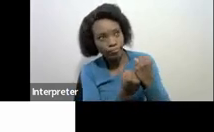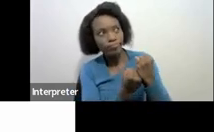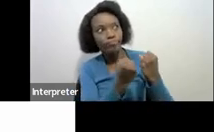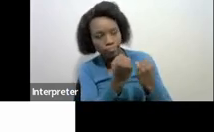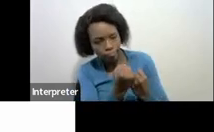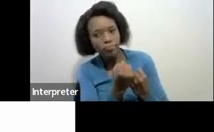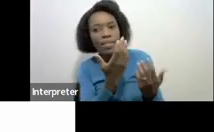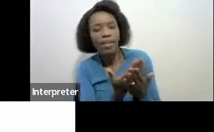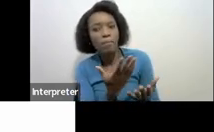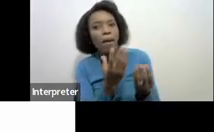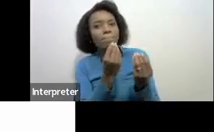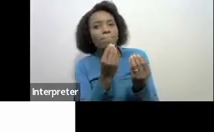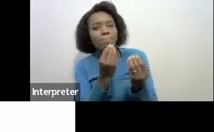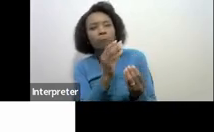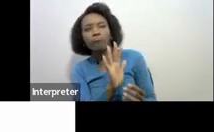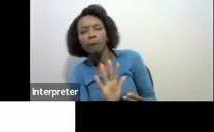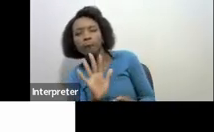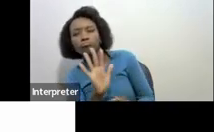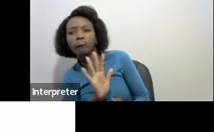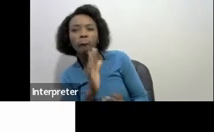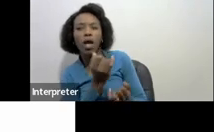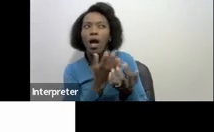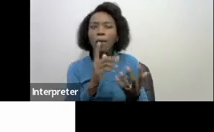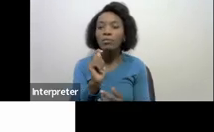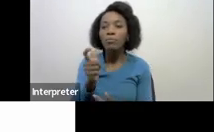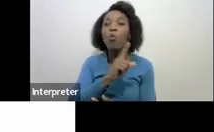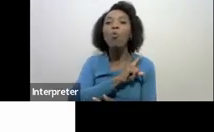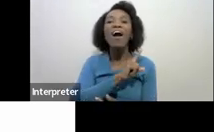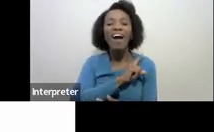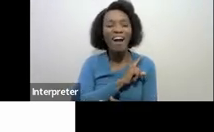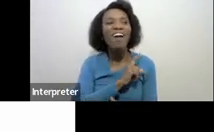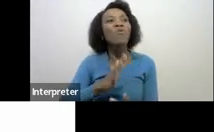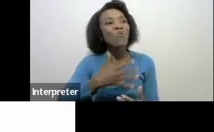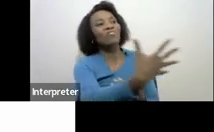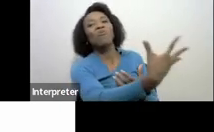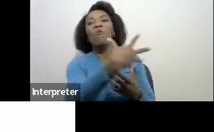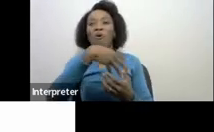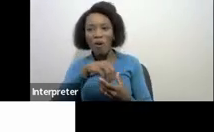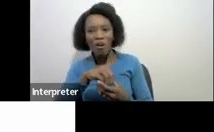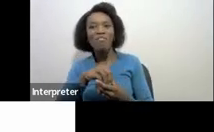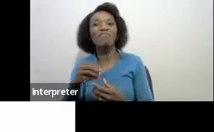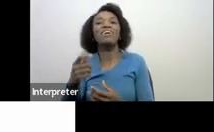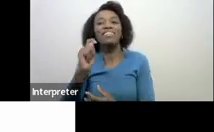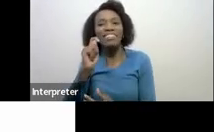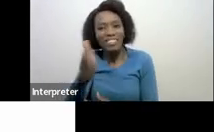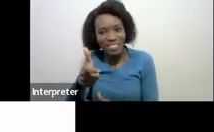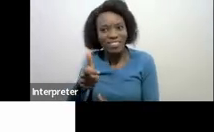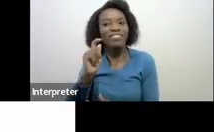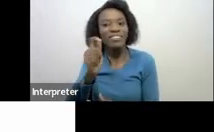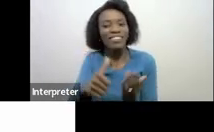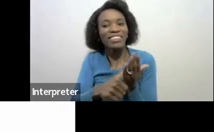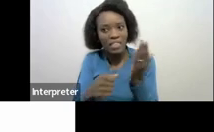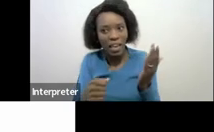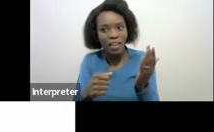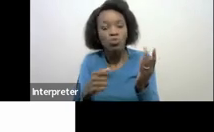because our idea here is to bring you into the tax net we understand that you are coming with the aim of complying going forward